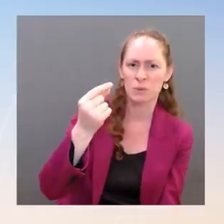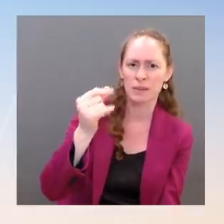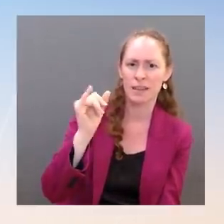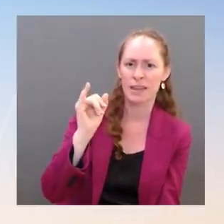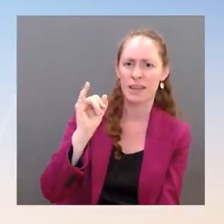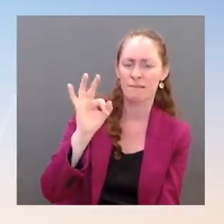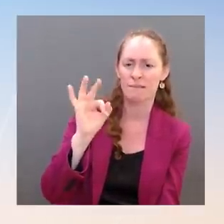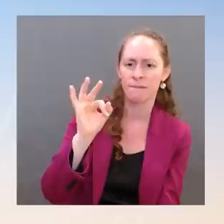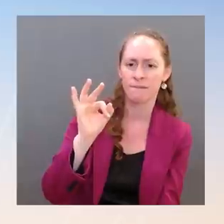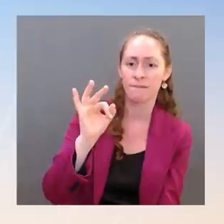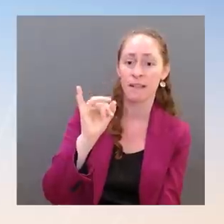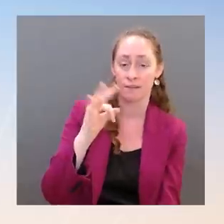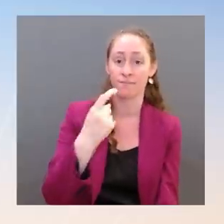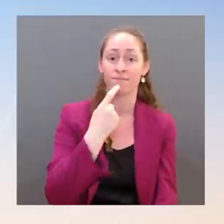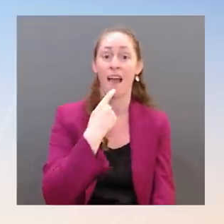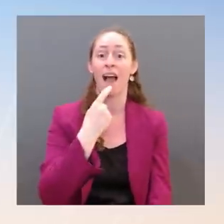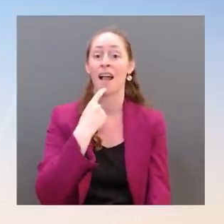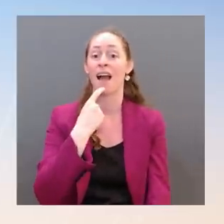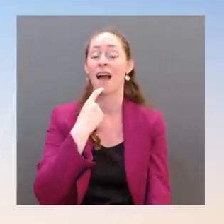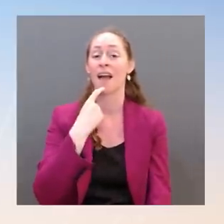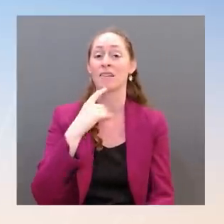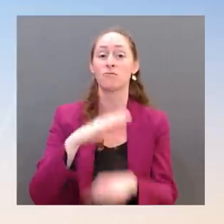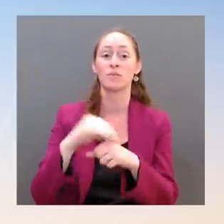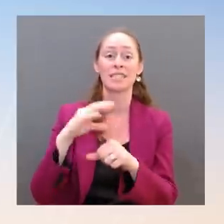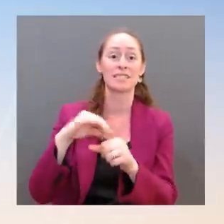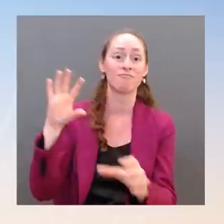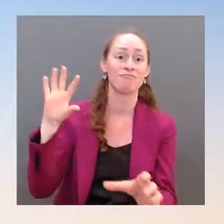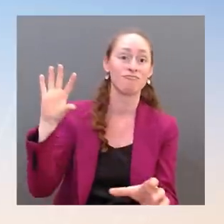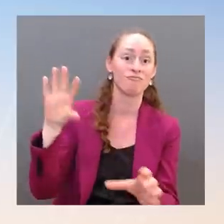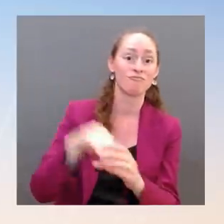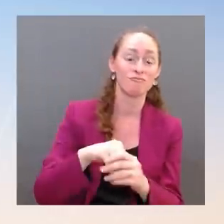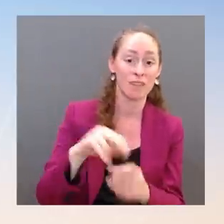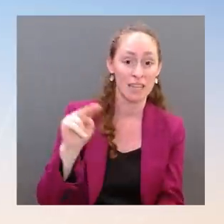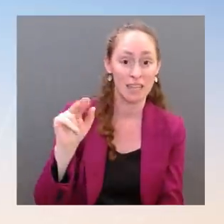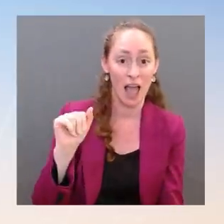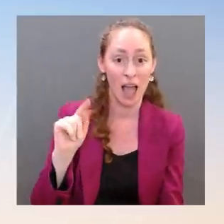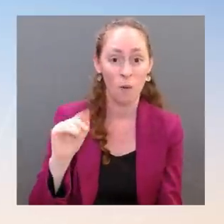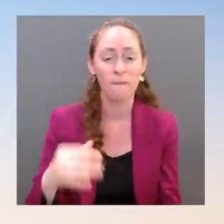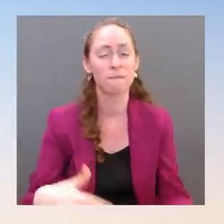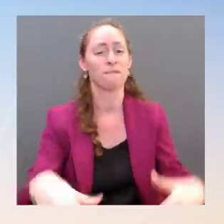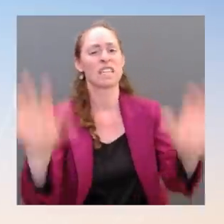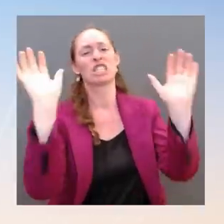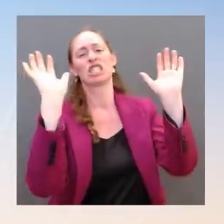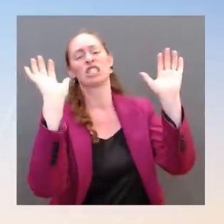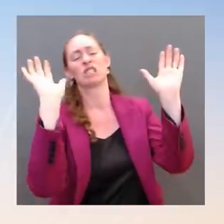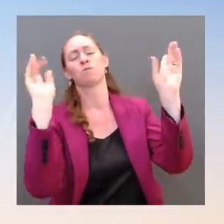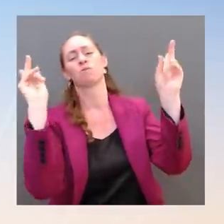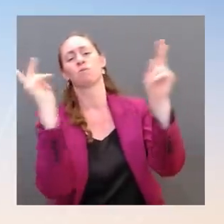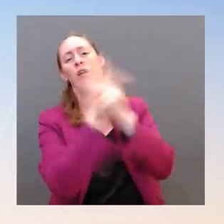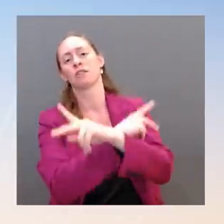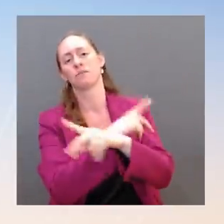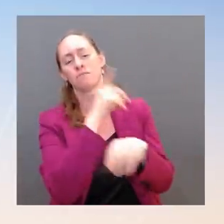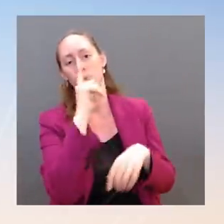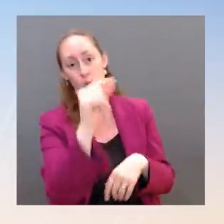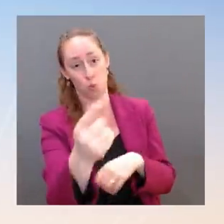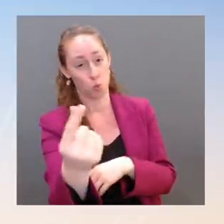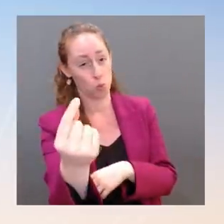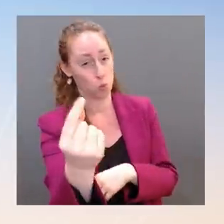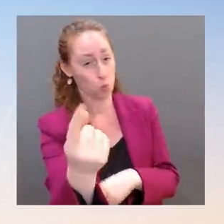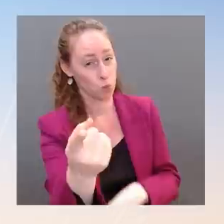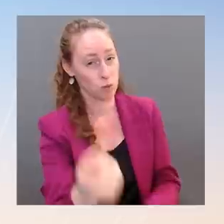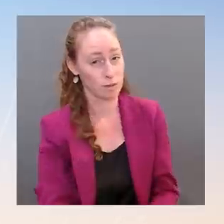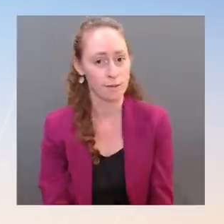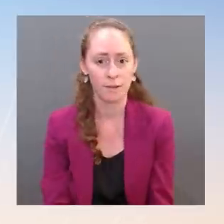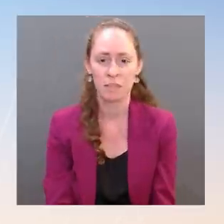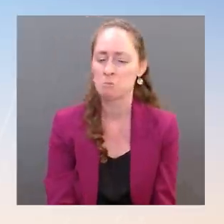NATO? Ms. Well, I'm not going to go into hypotheticals. We're going to focus on what's happening here and now. You know, again, I think one of the